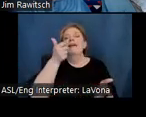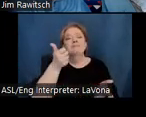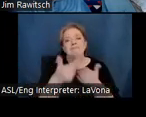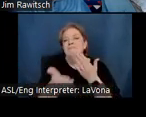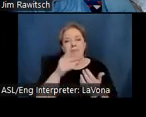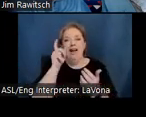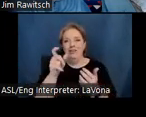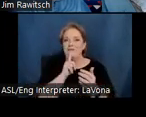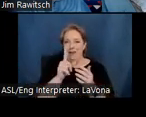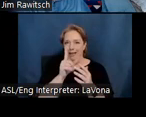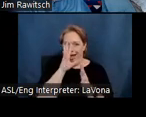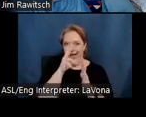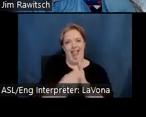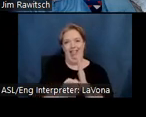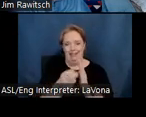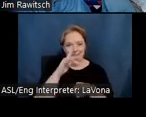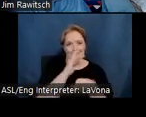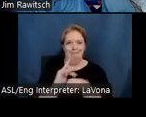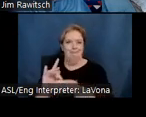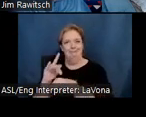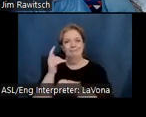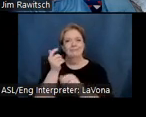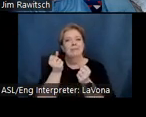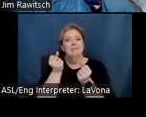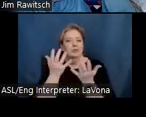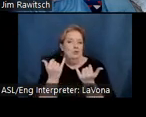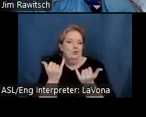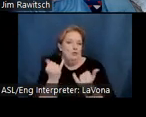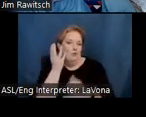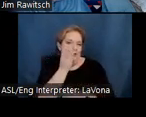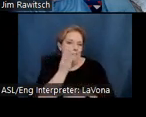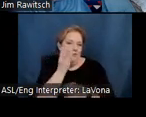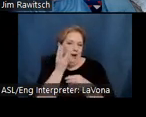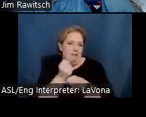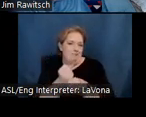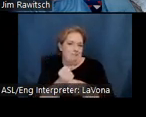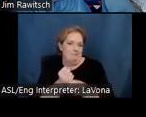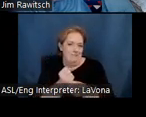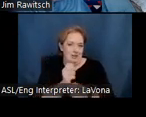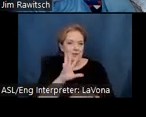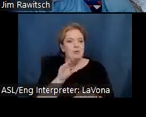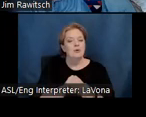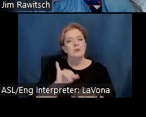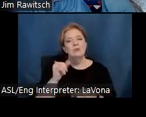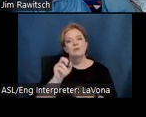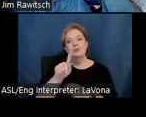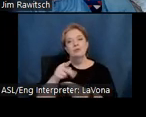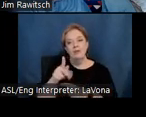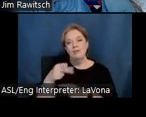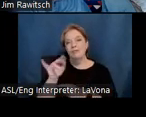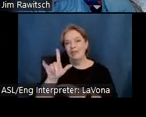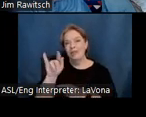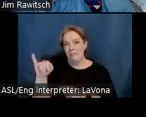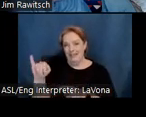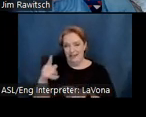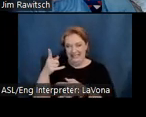that history by visiting any number of the current local wineries, including Joseph Philippi. They have been